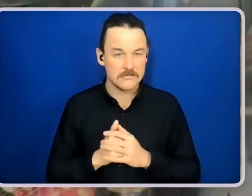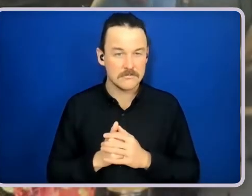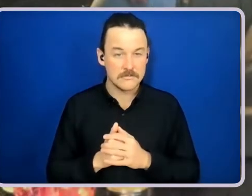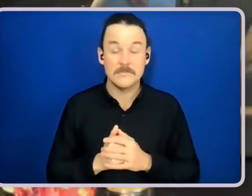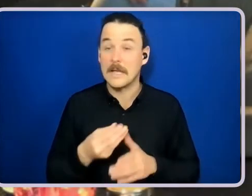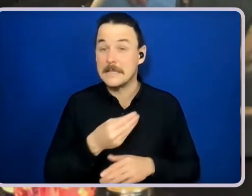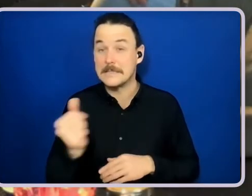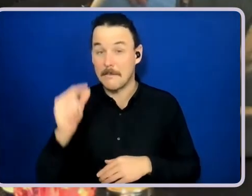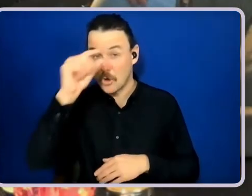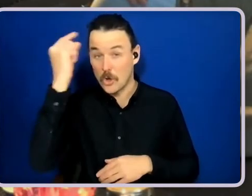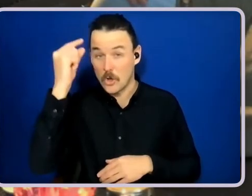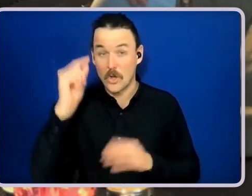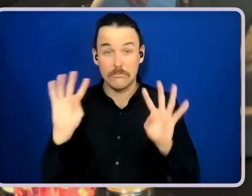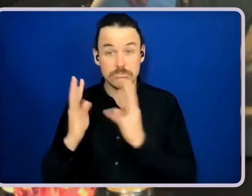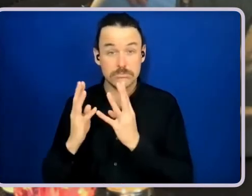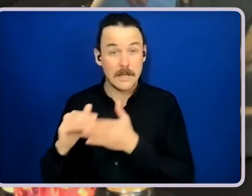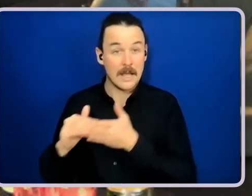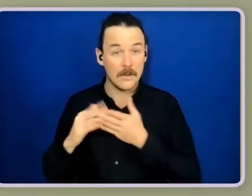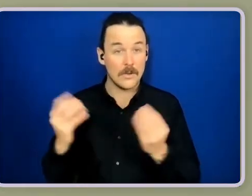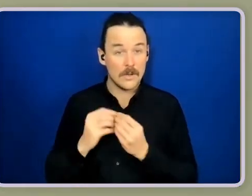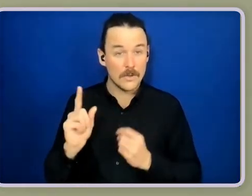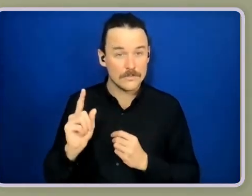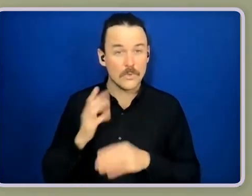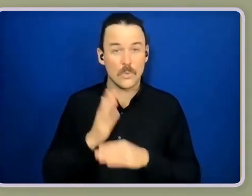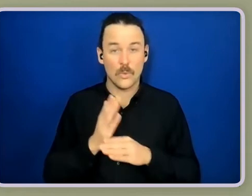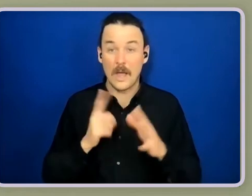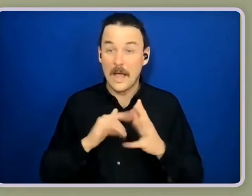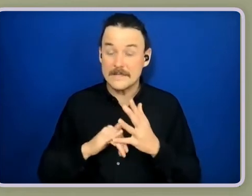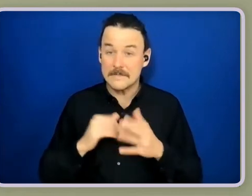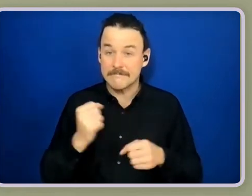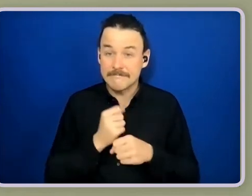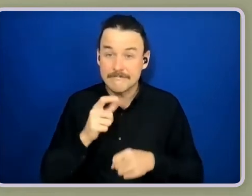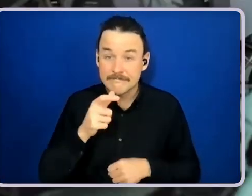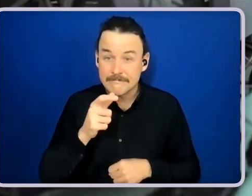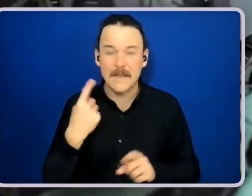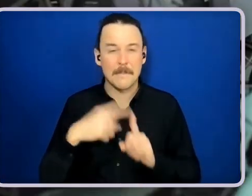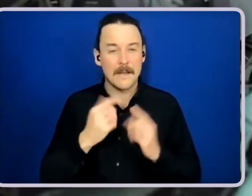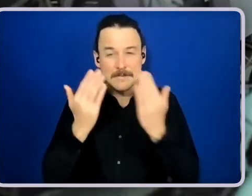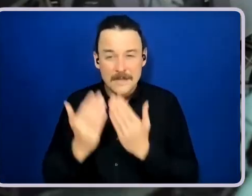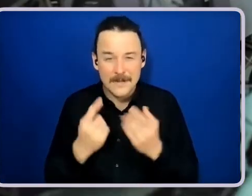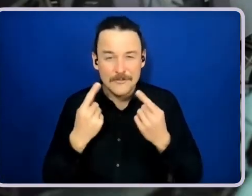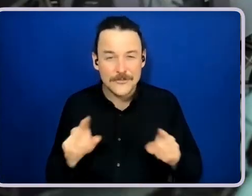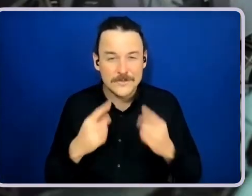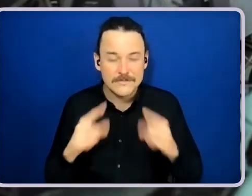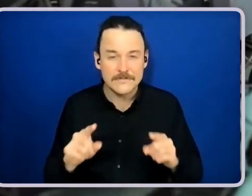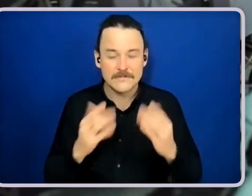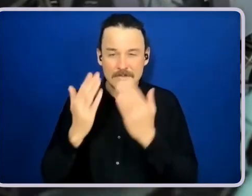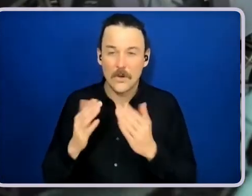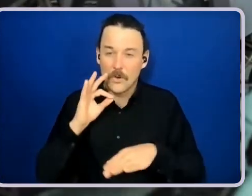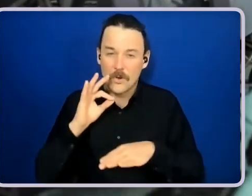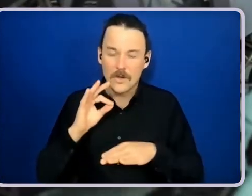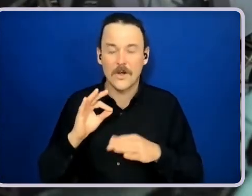and studying music and hospitality and TAFE. All right, let's add a,